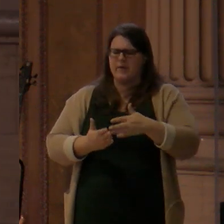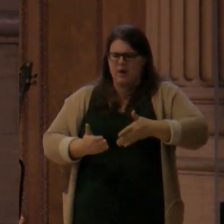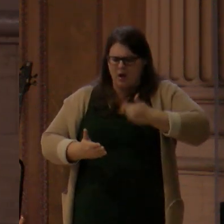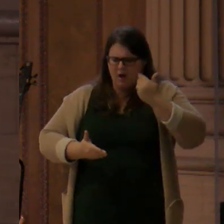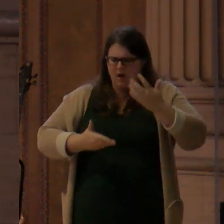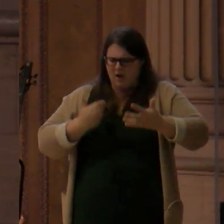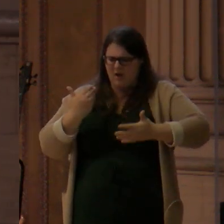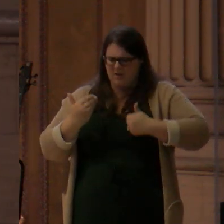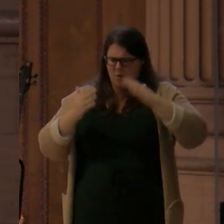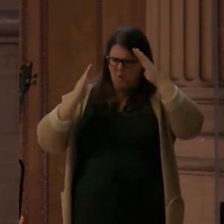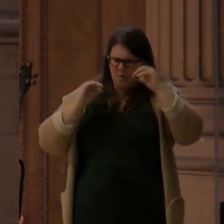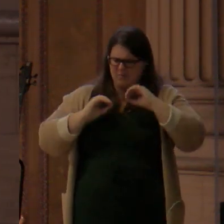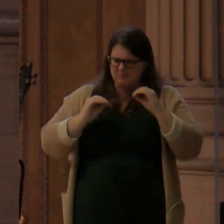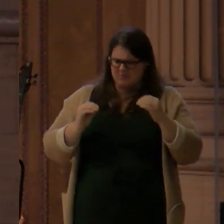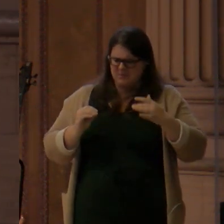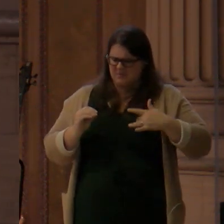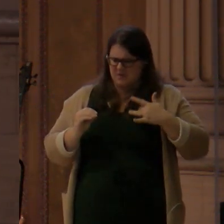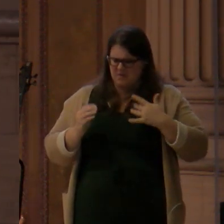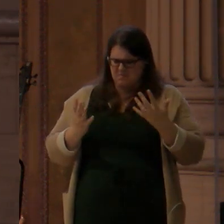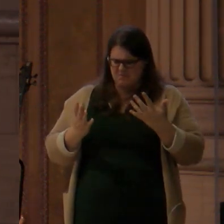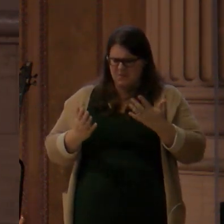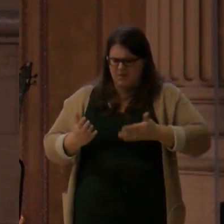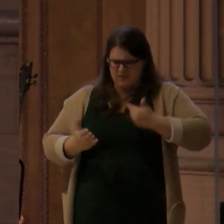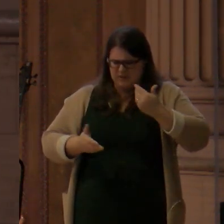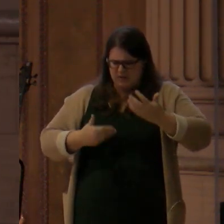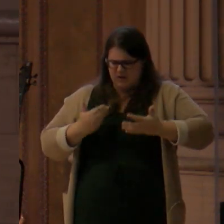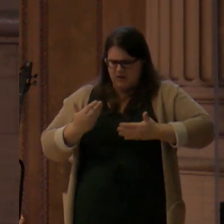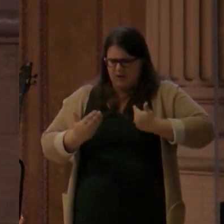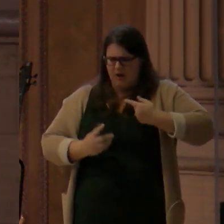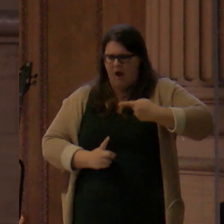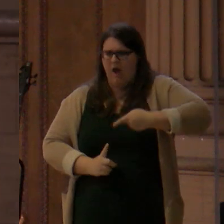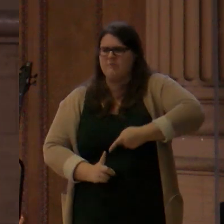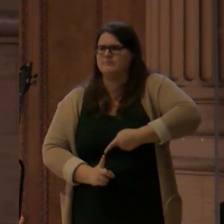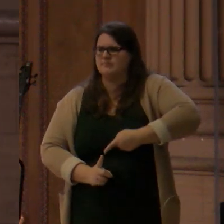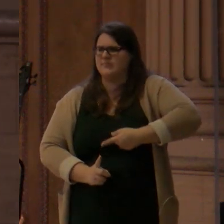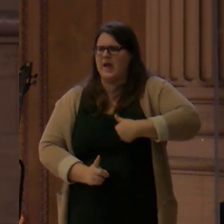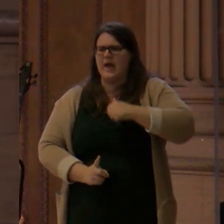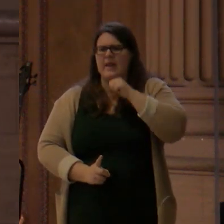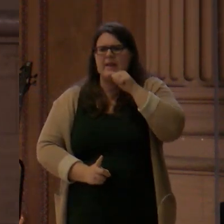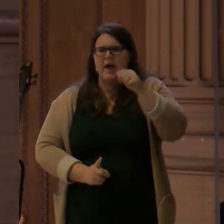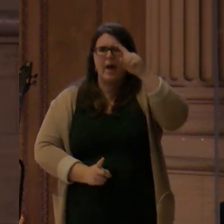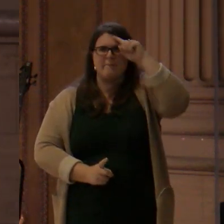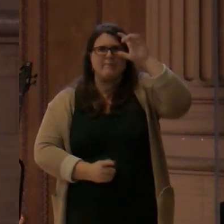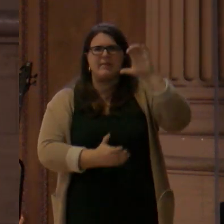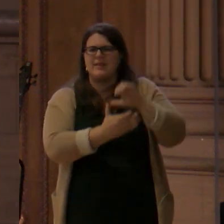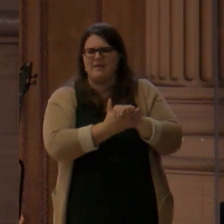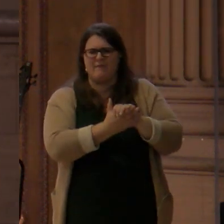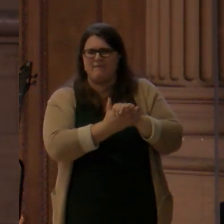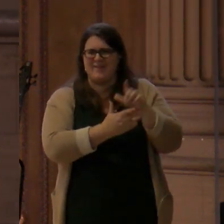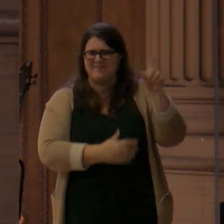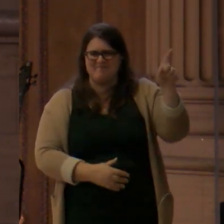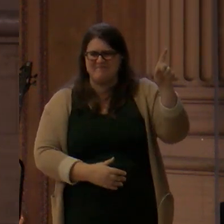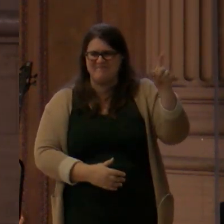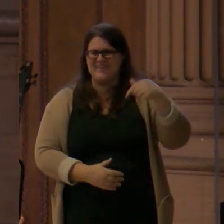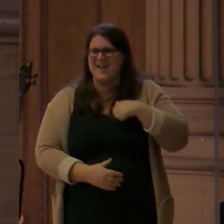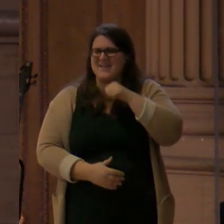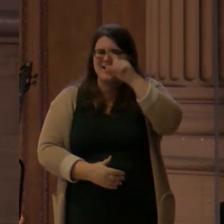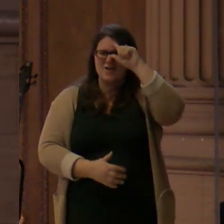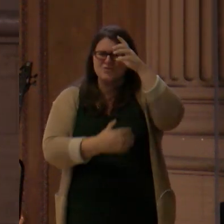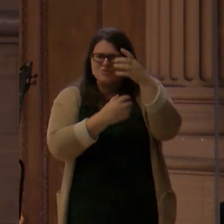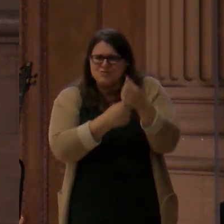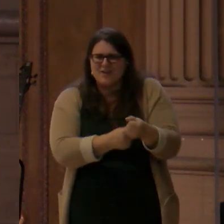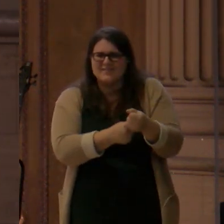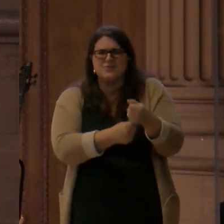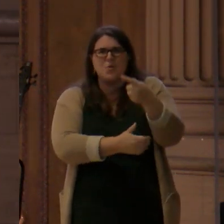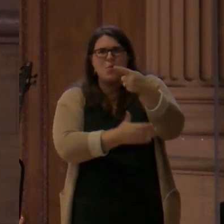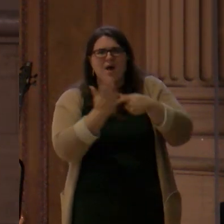believing that Jesus has overcome death. We're not believing that Jesus has overcome sin. We're not believing that He's graciously swept us up in His